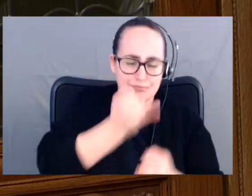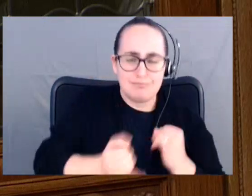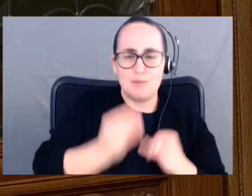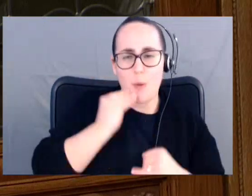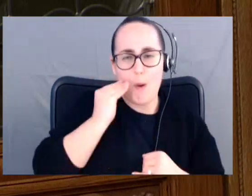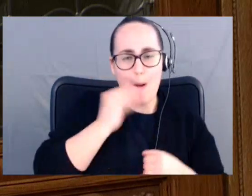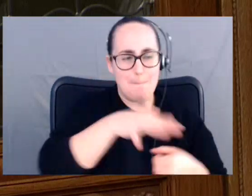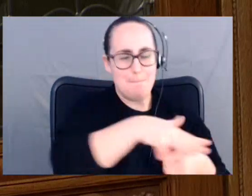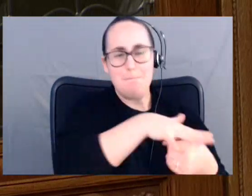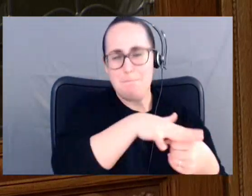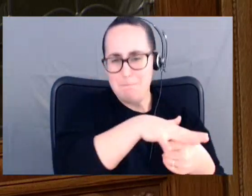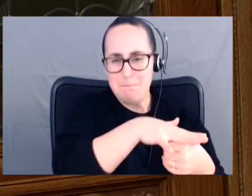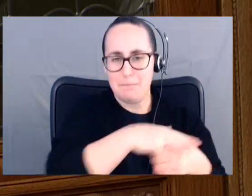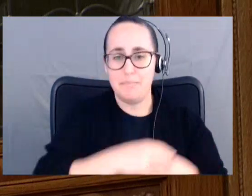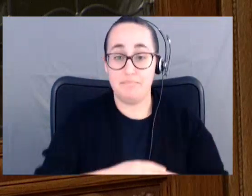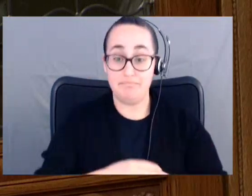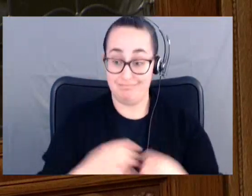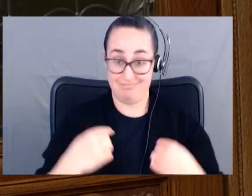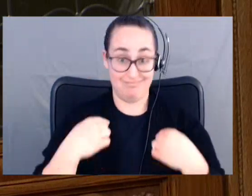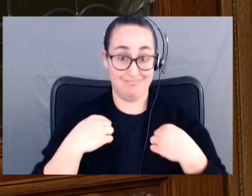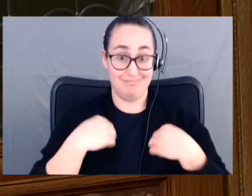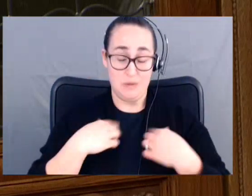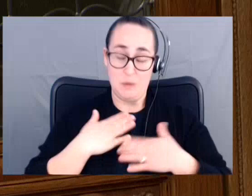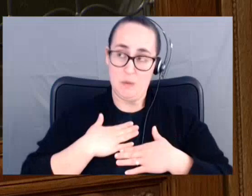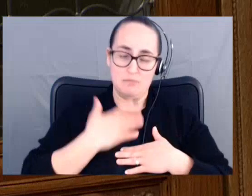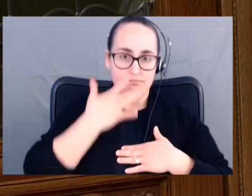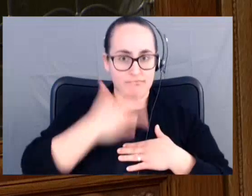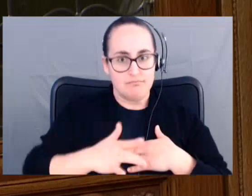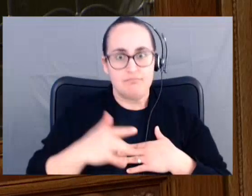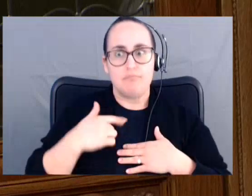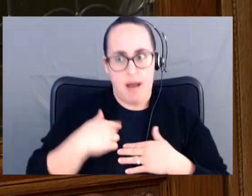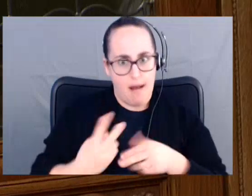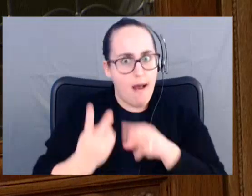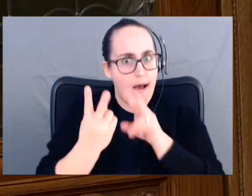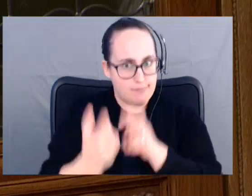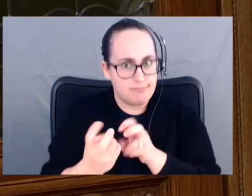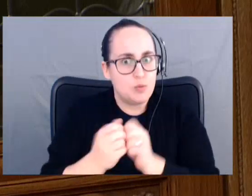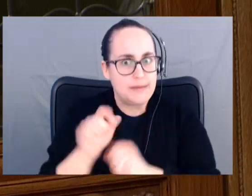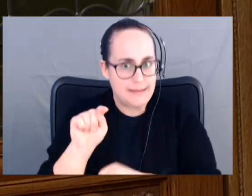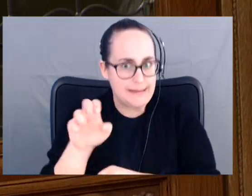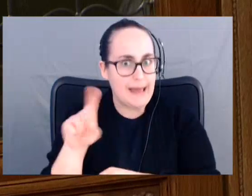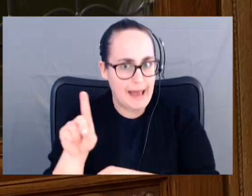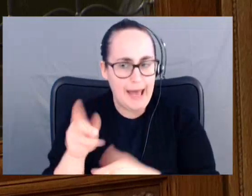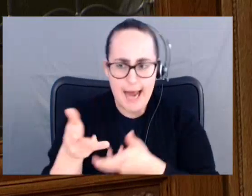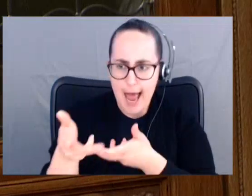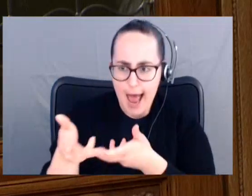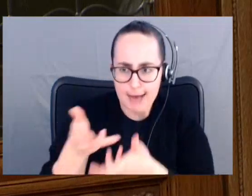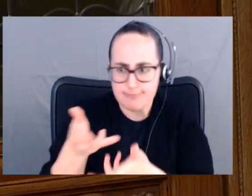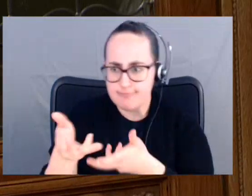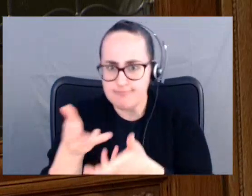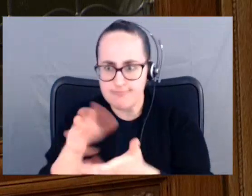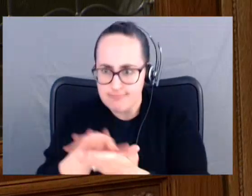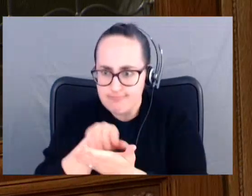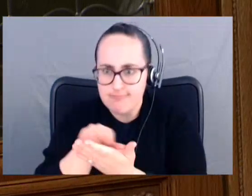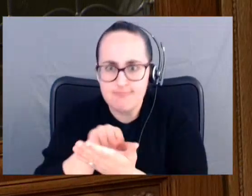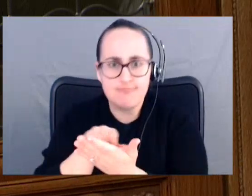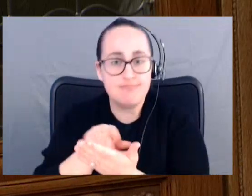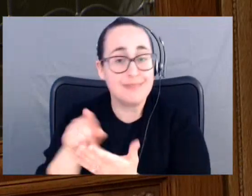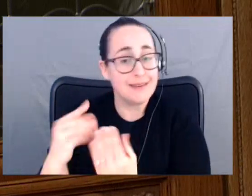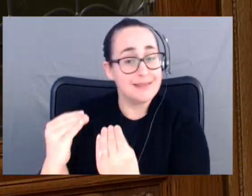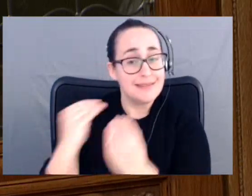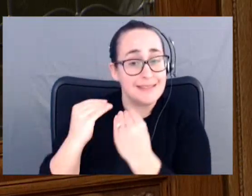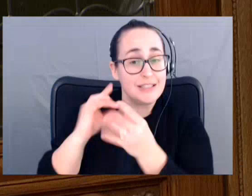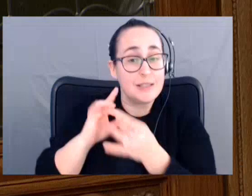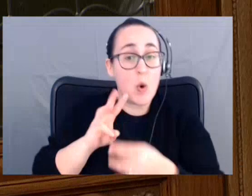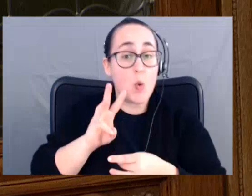have been able to spend time with Ted, sitting at his kitchen table and learning. He taught me about the waterways in Agassiz. He shared about what it was